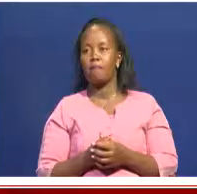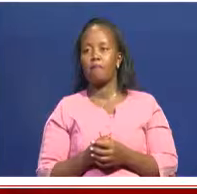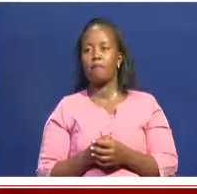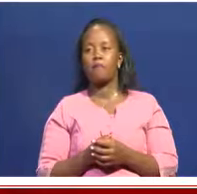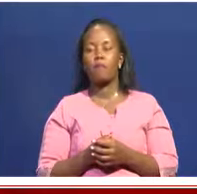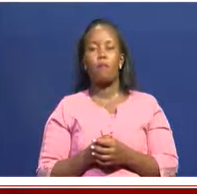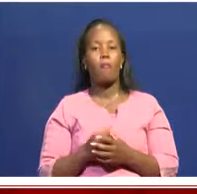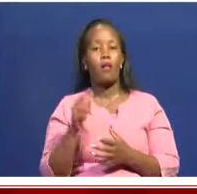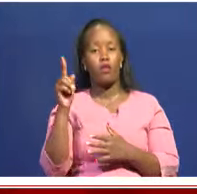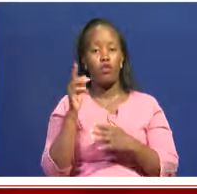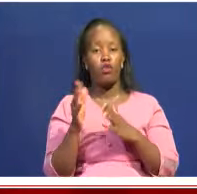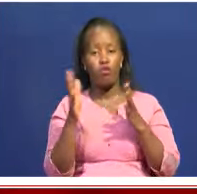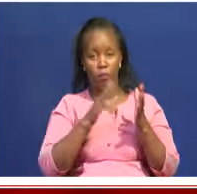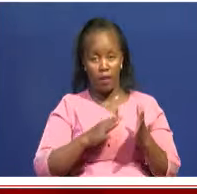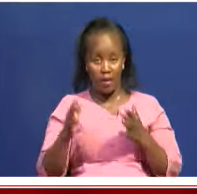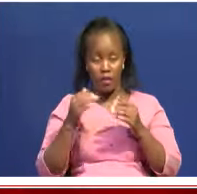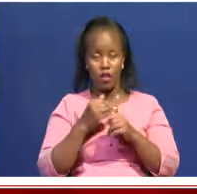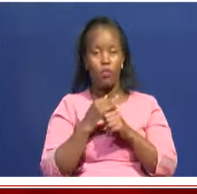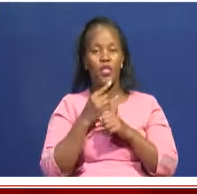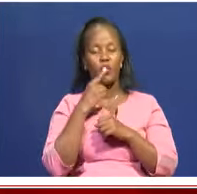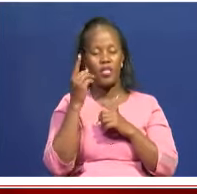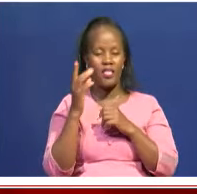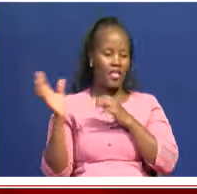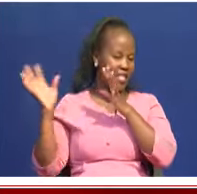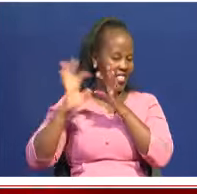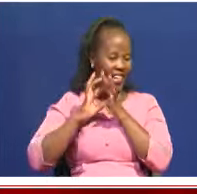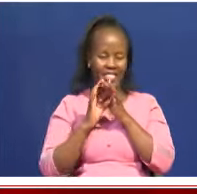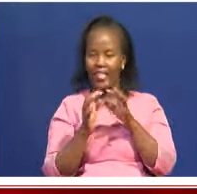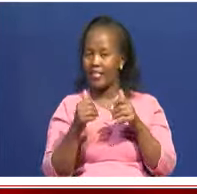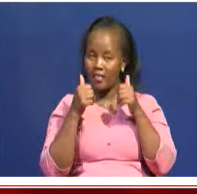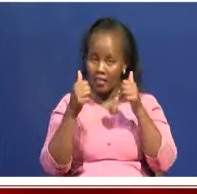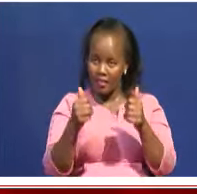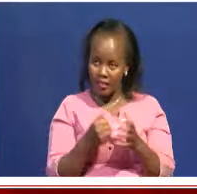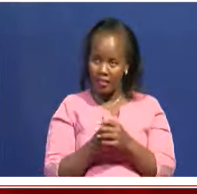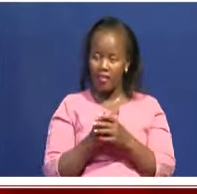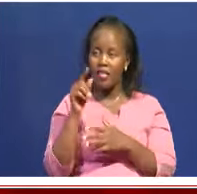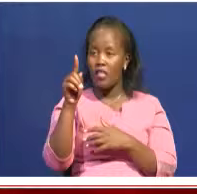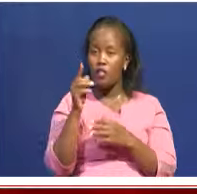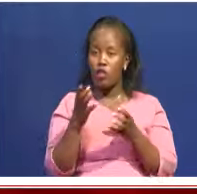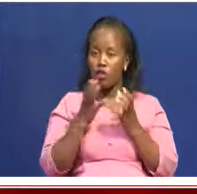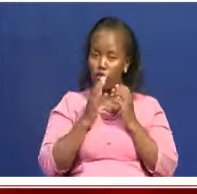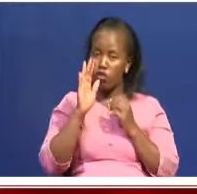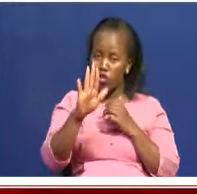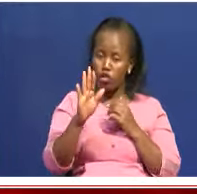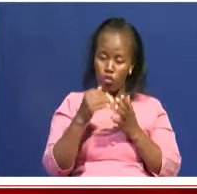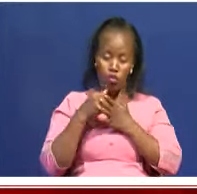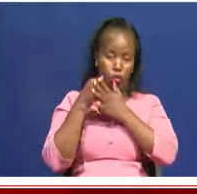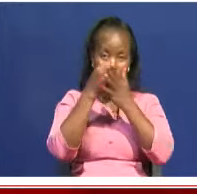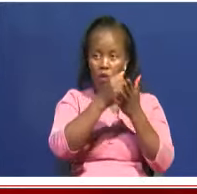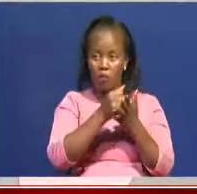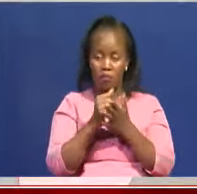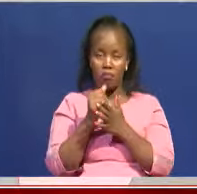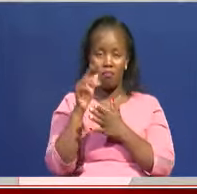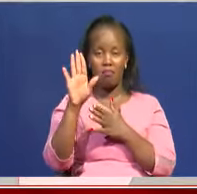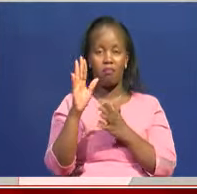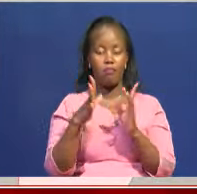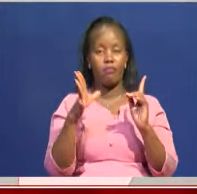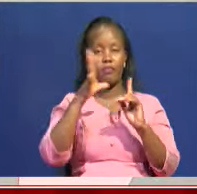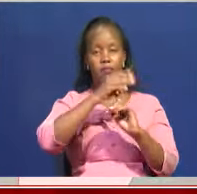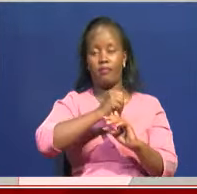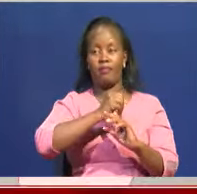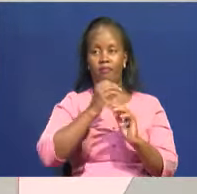I intend to make culture cool again and I need you to help me make culture cool again. Thank you. Hey,